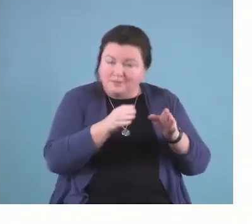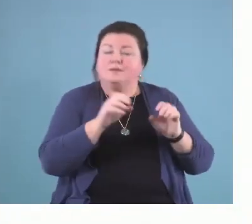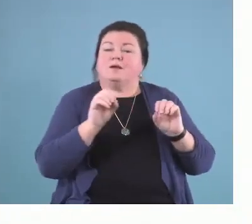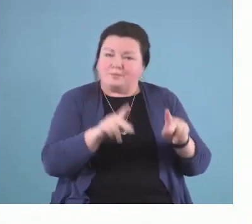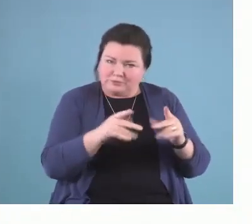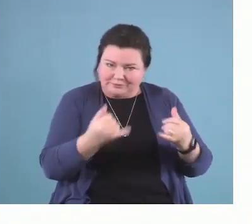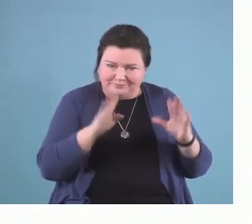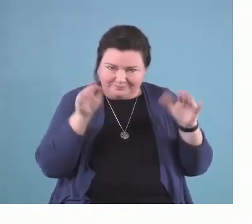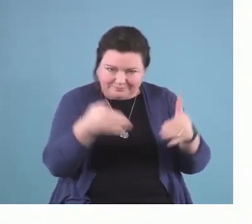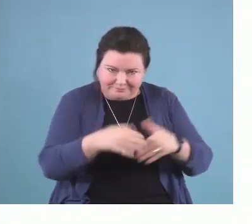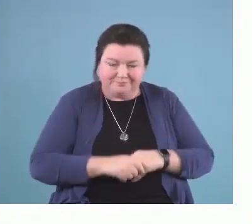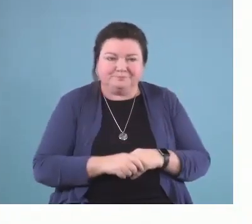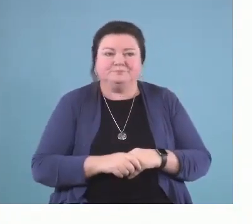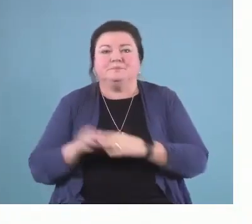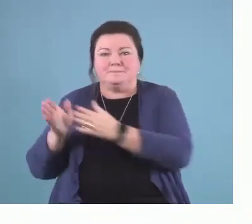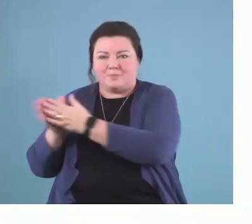So, I'll start with capability.